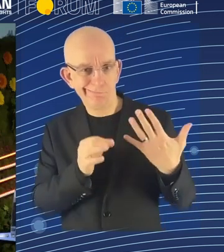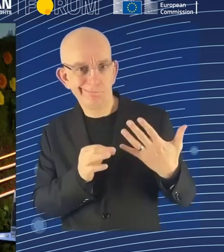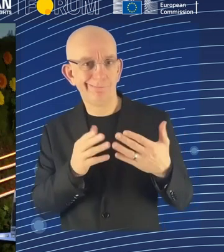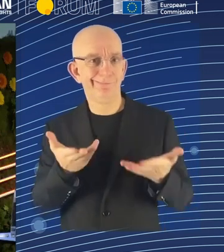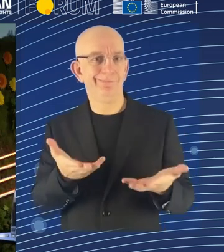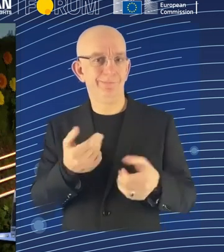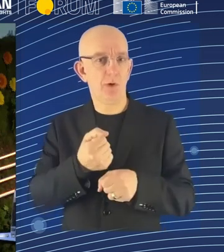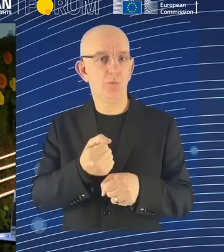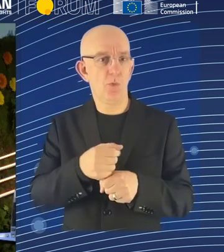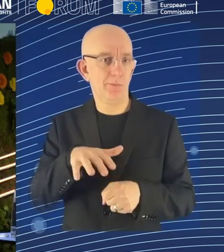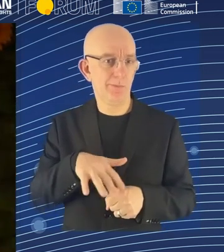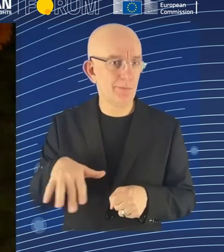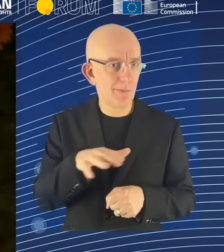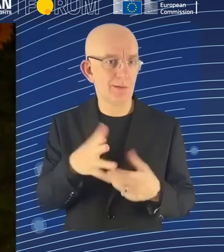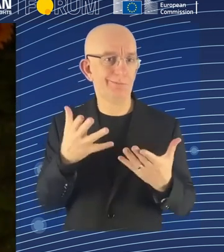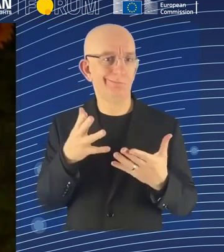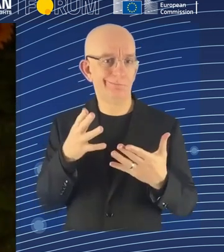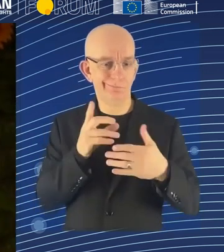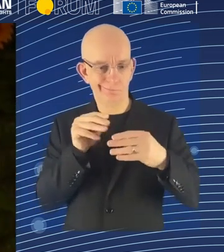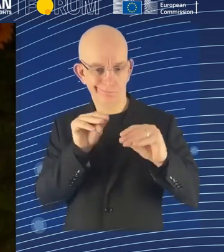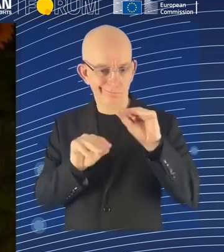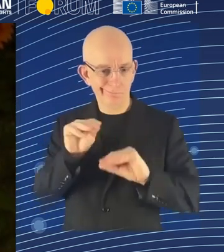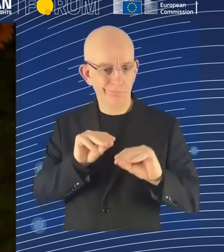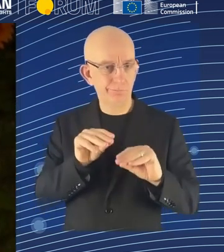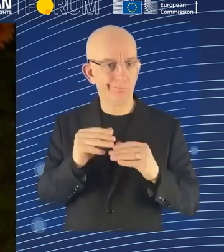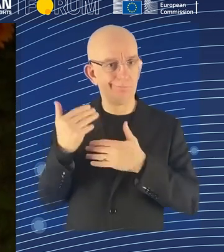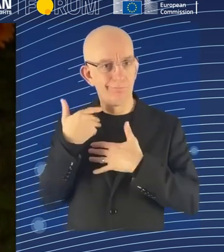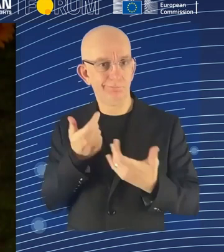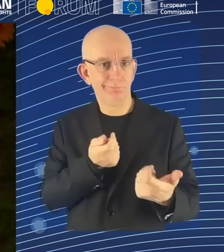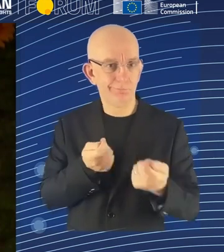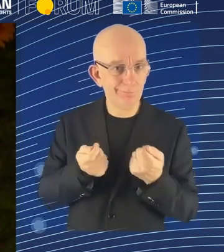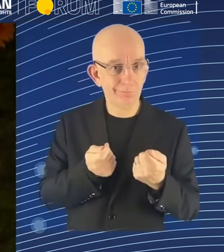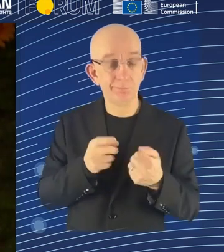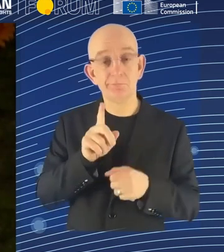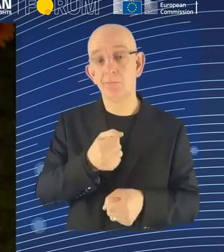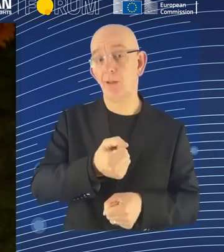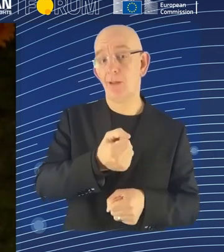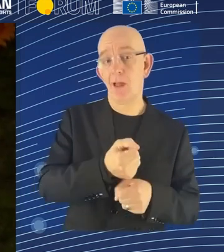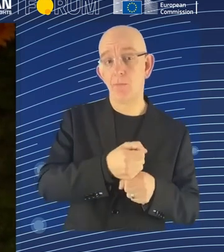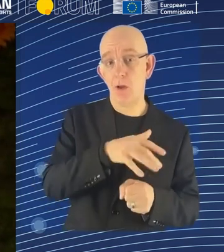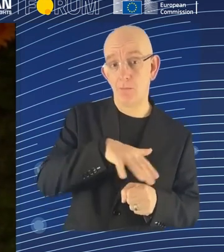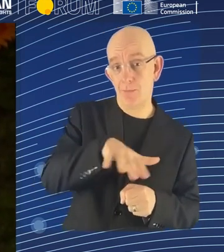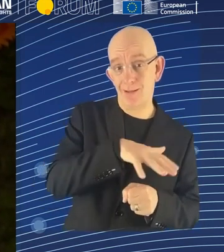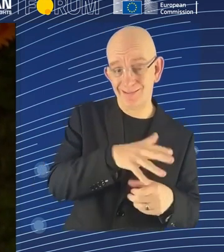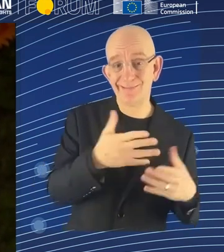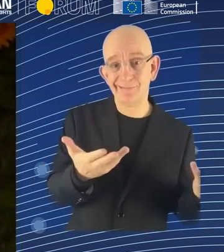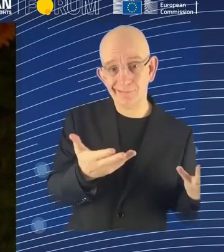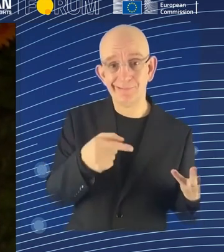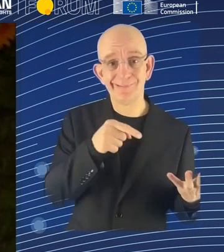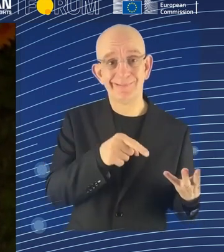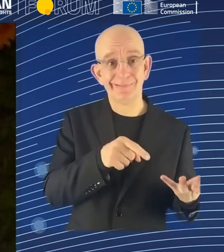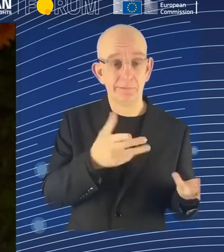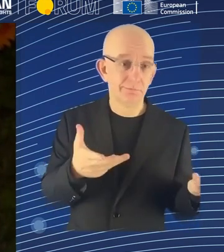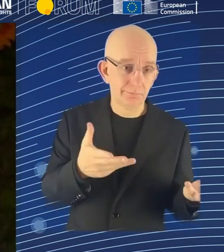similar to Jeremiah, said, you know, there are a few parts that maybe could cover some of these issues, mainly anti-discrimination law. But actually,